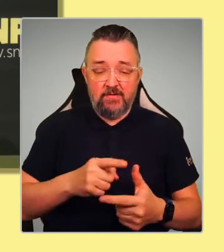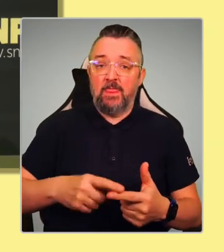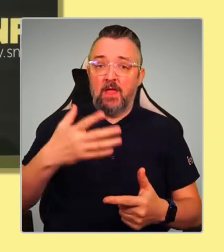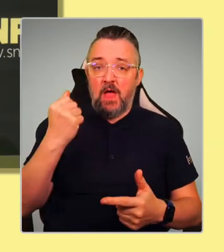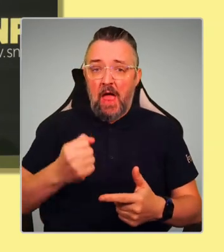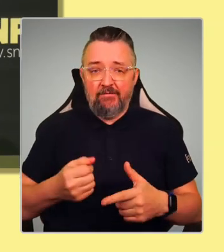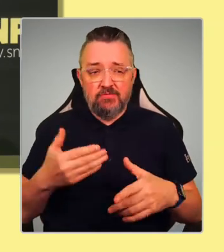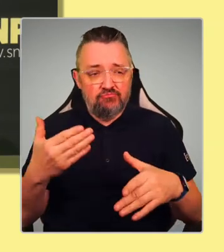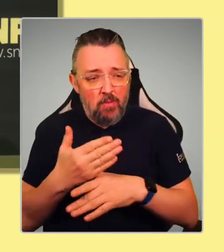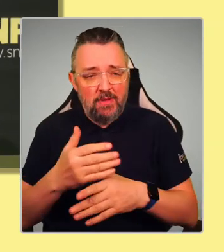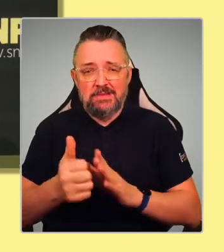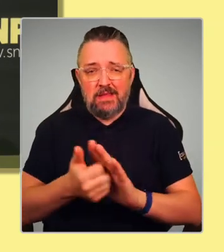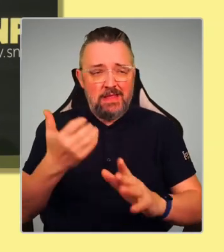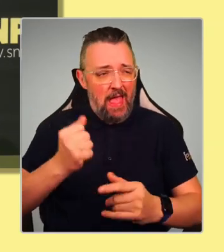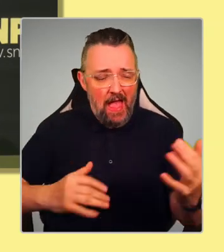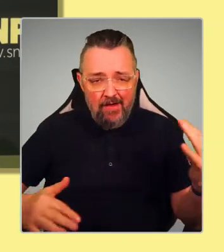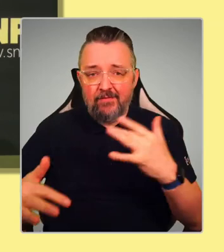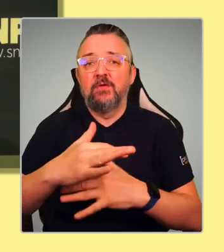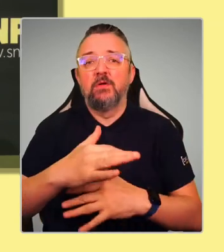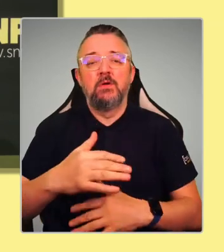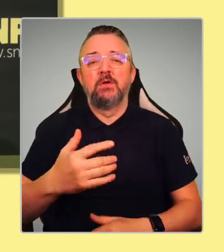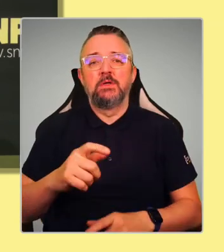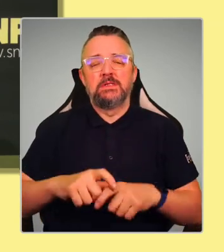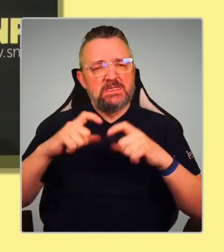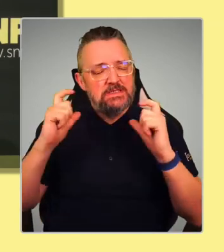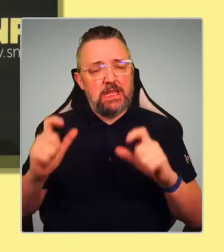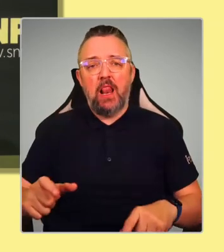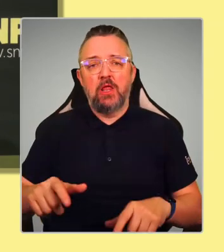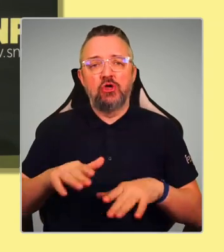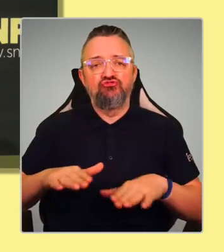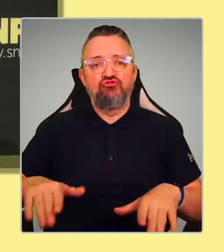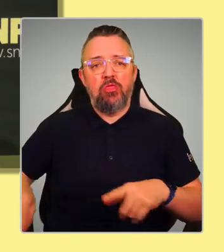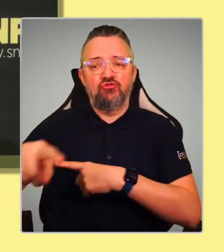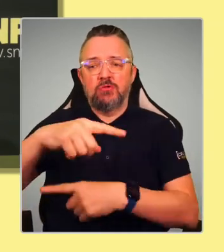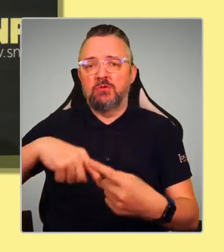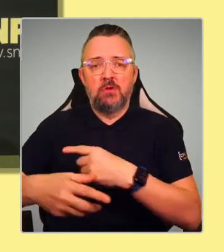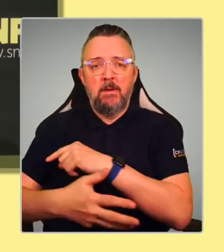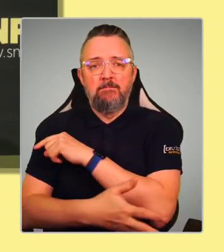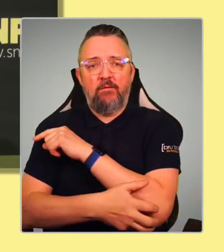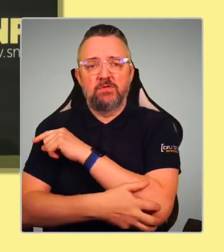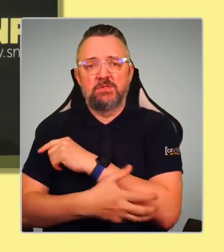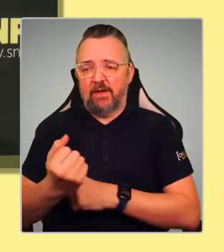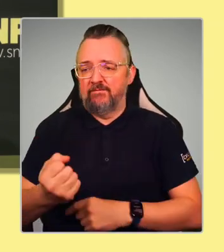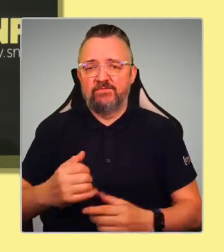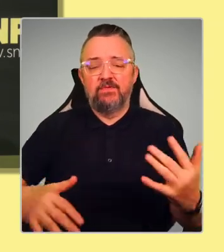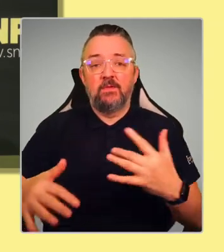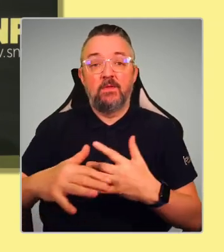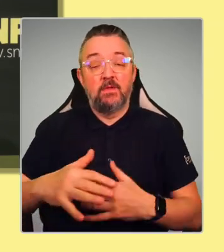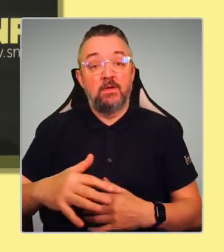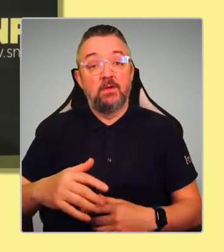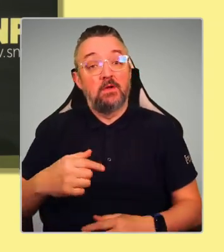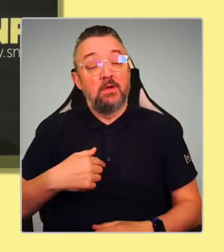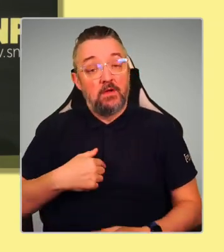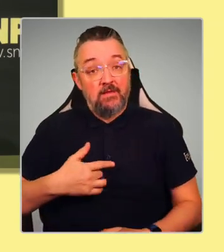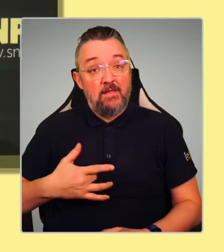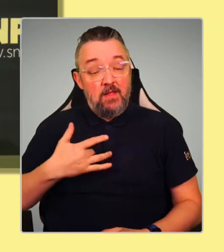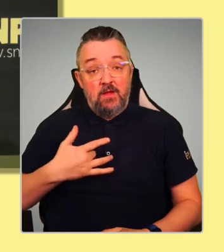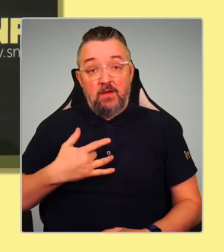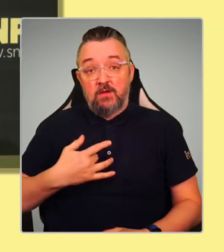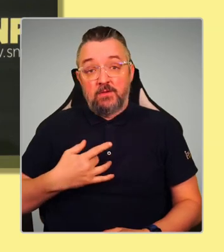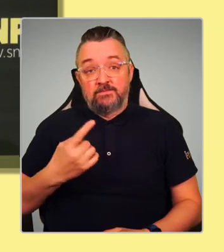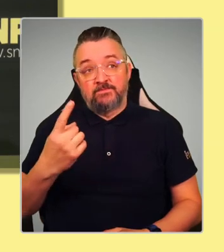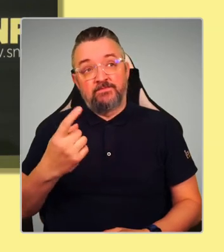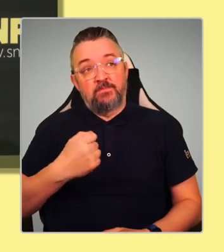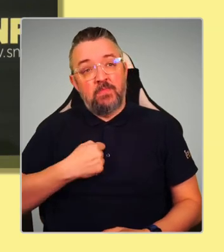we have children in poverty. I believe if there was one strapline for what I want to see